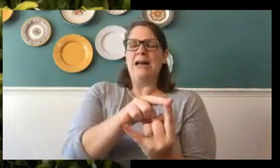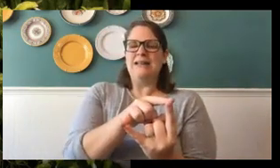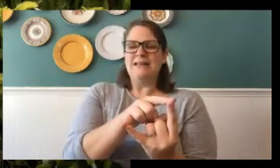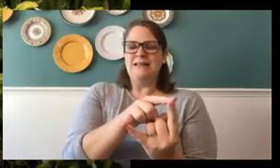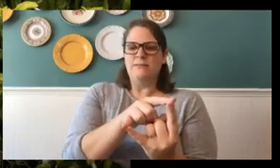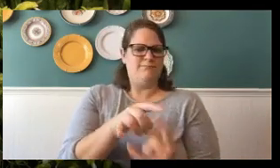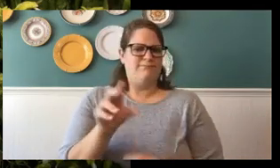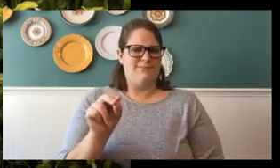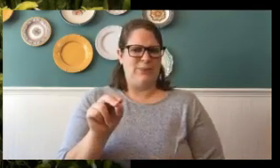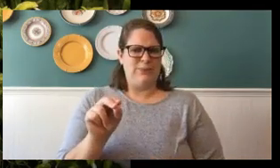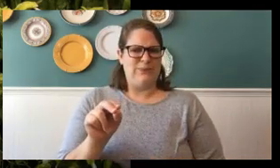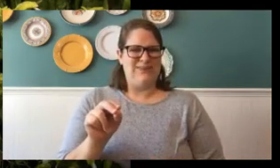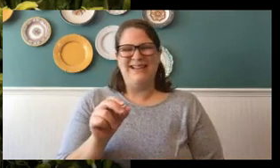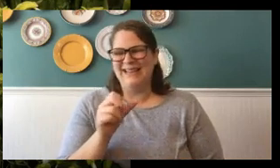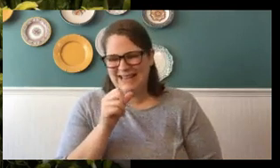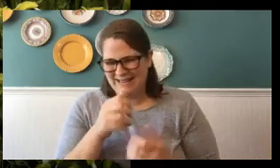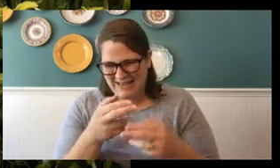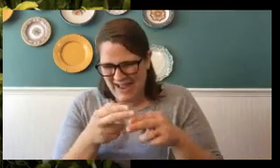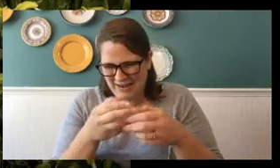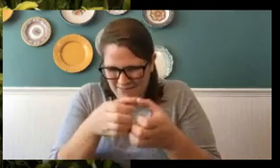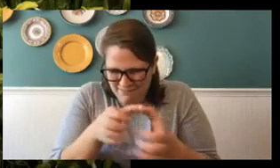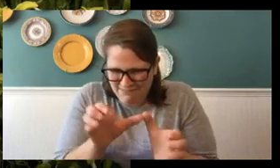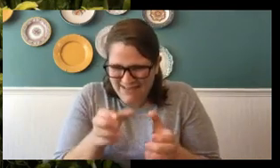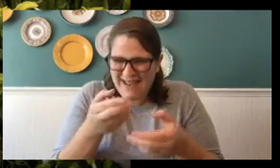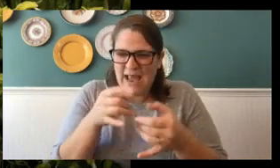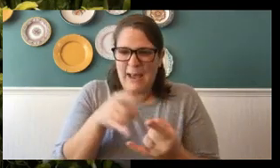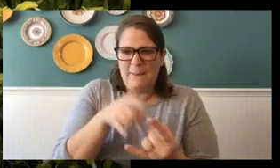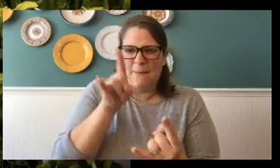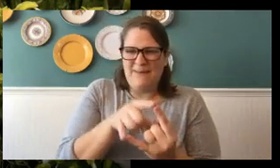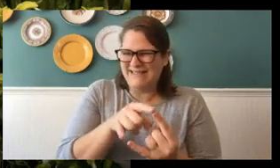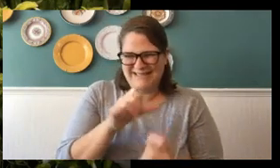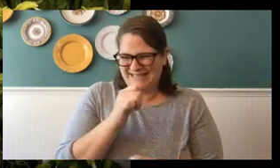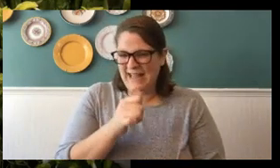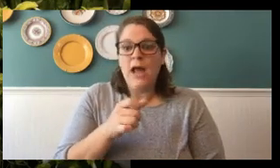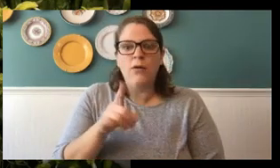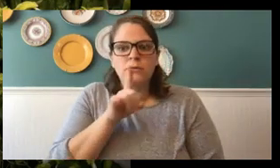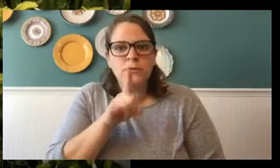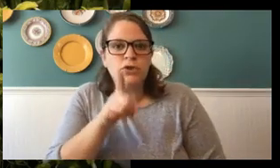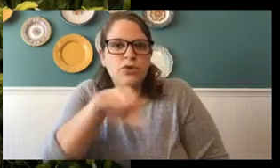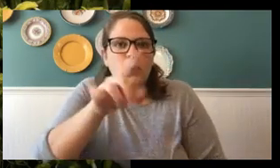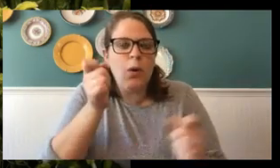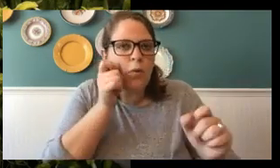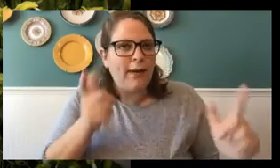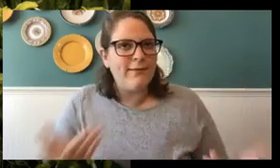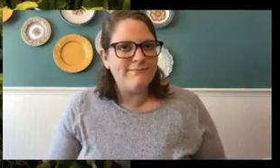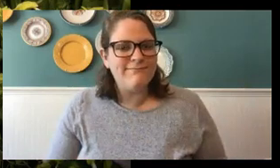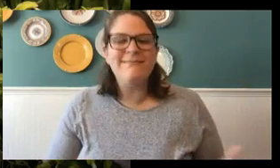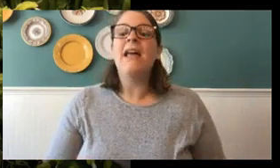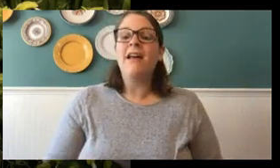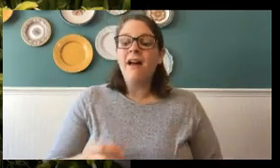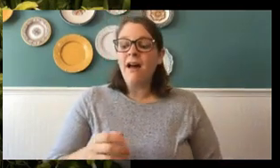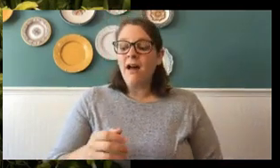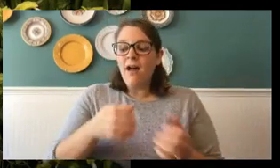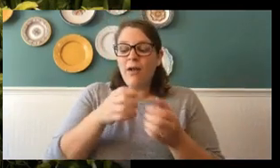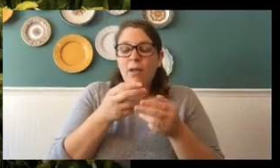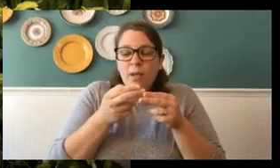No, it does not hatch out an hippopotamus. I was just making sure you guys were awake. Out of that tiny